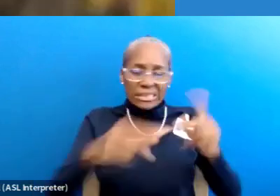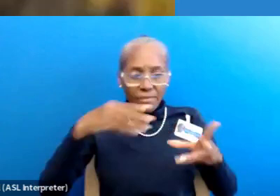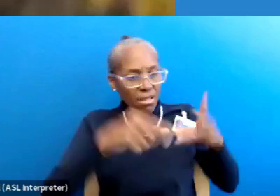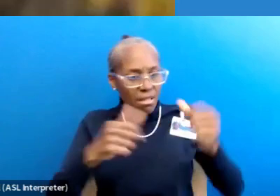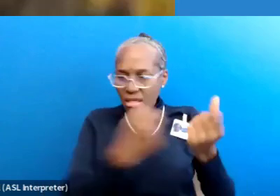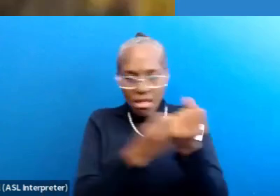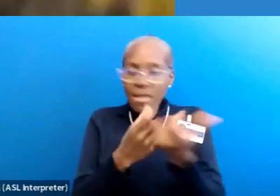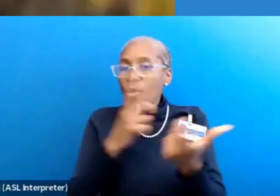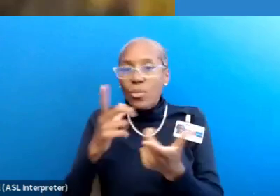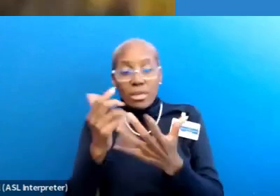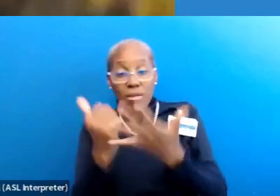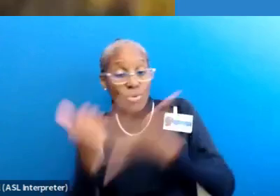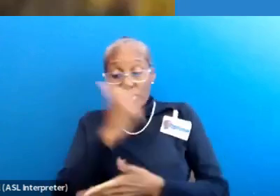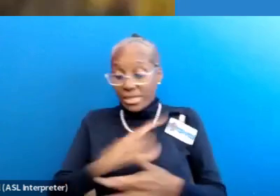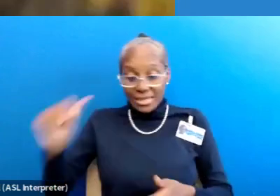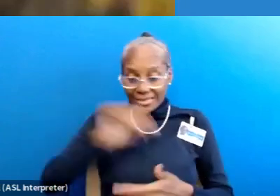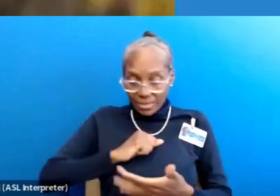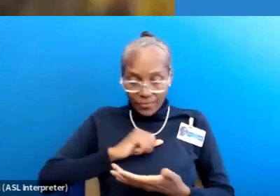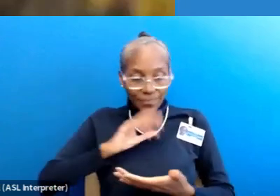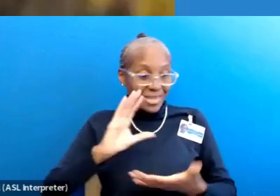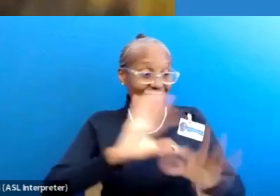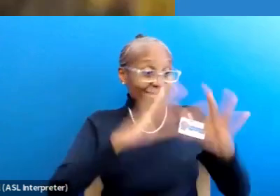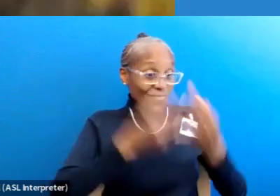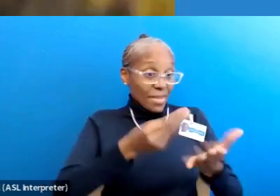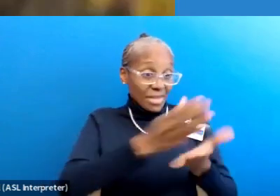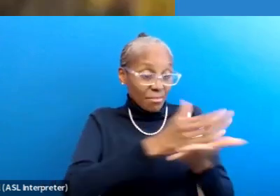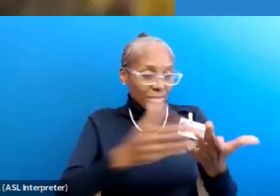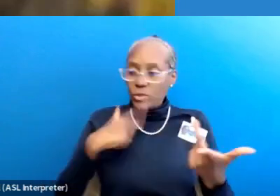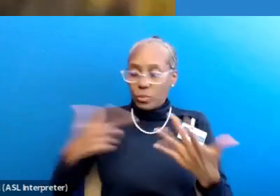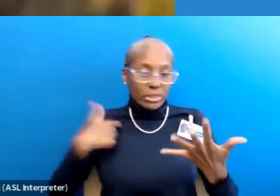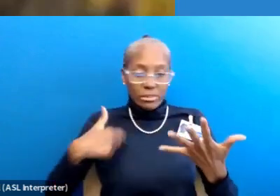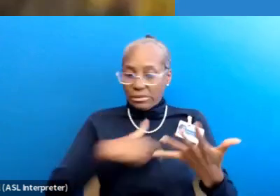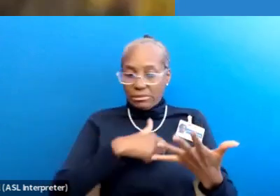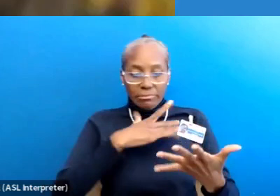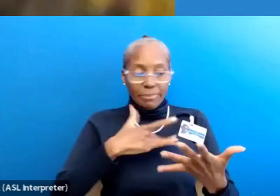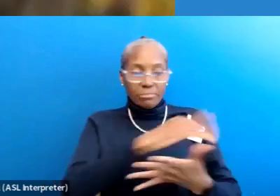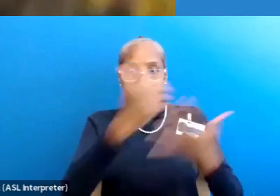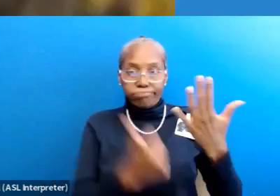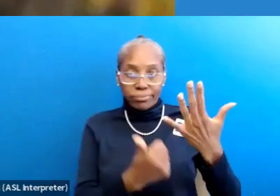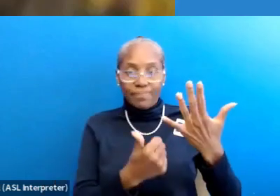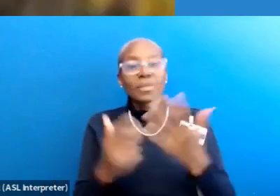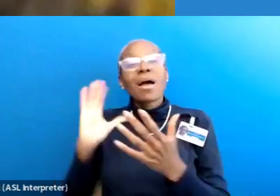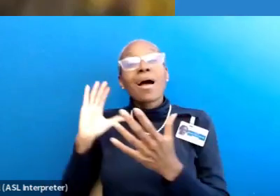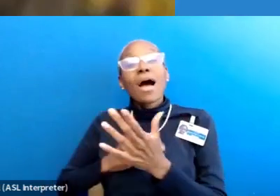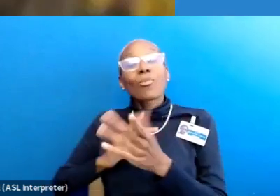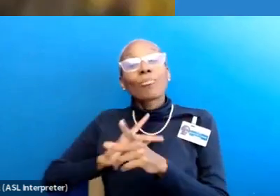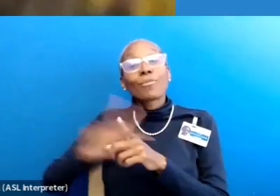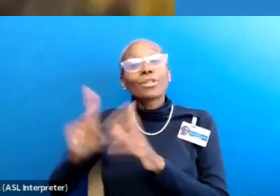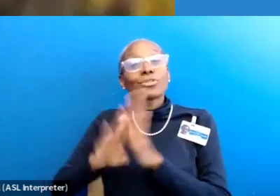prioritize ourselves in the family budget. So what can help us with our professional development?